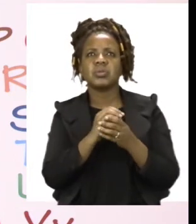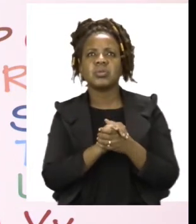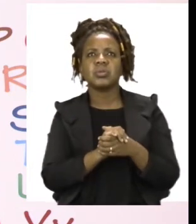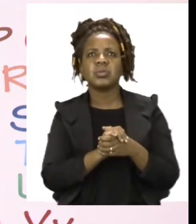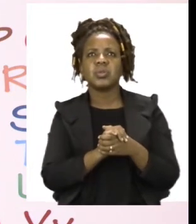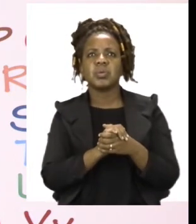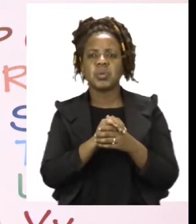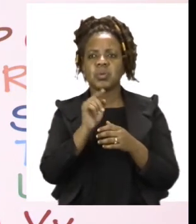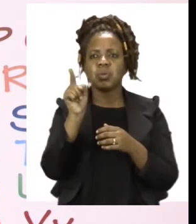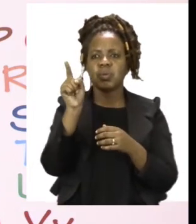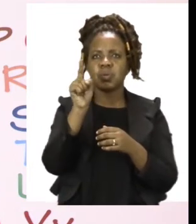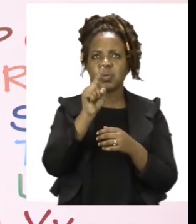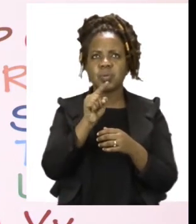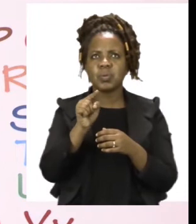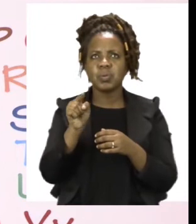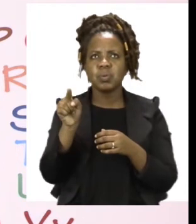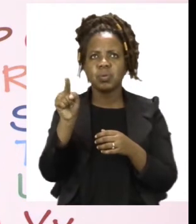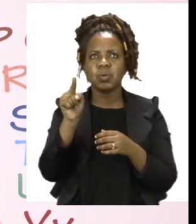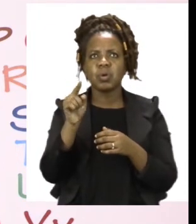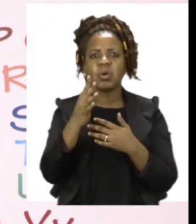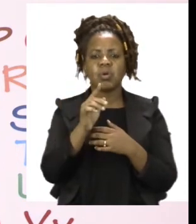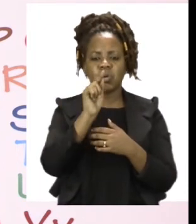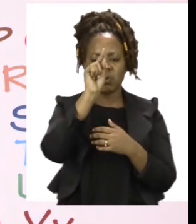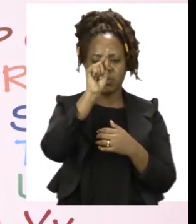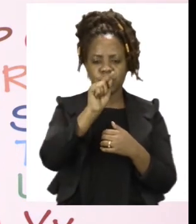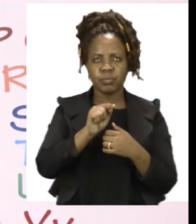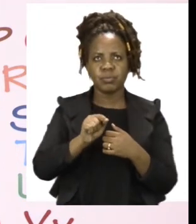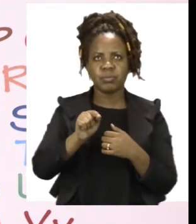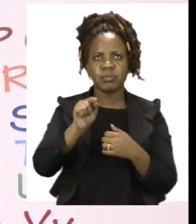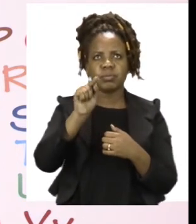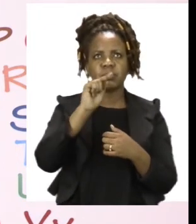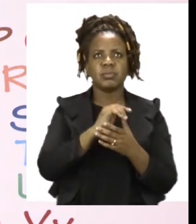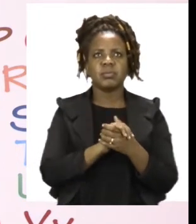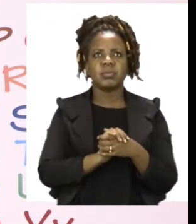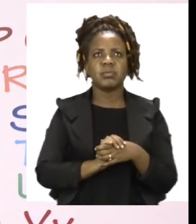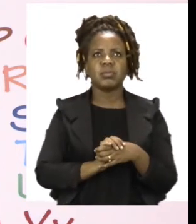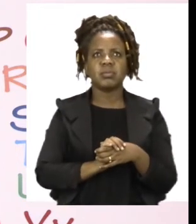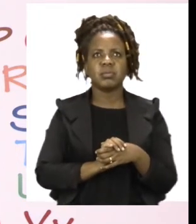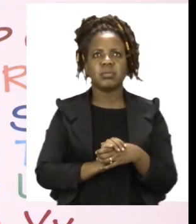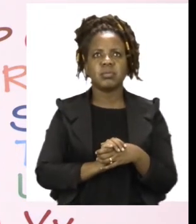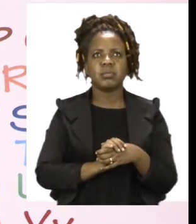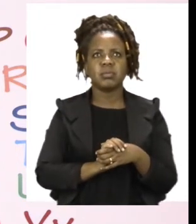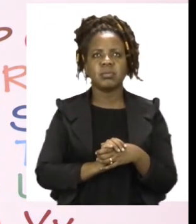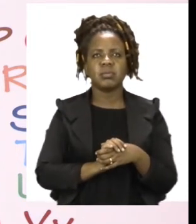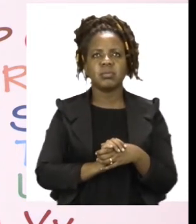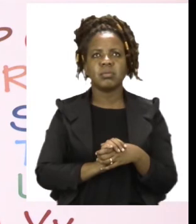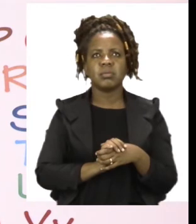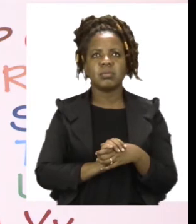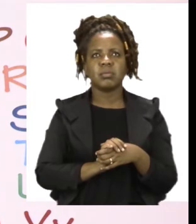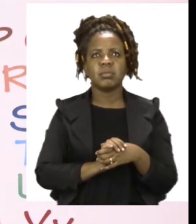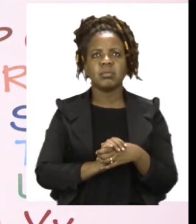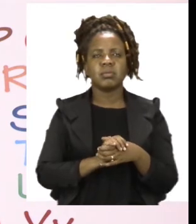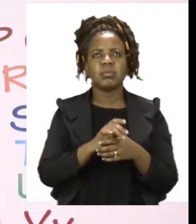across or you can circle going down. But before I circle, I need to check. I want to check if